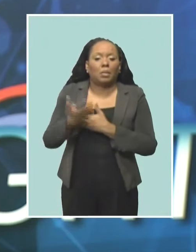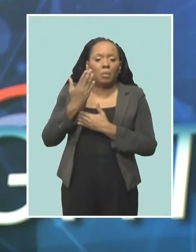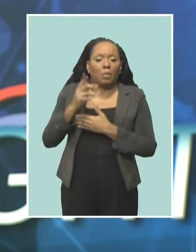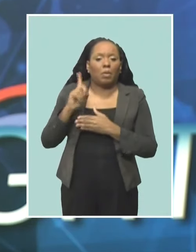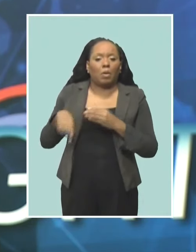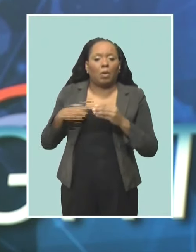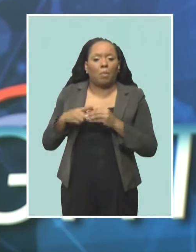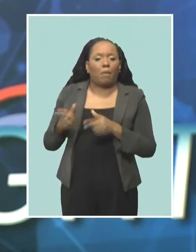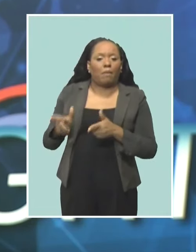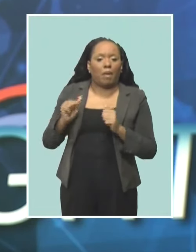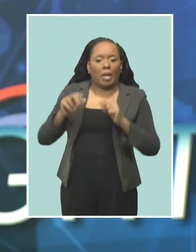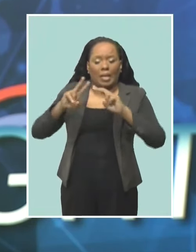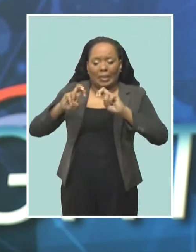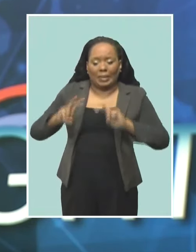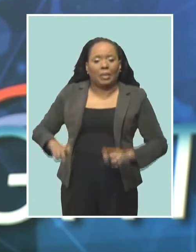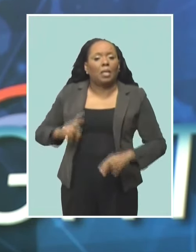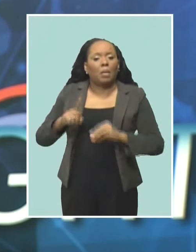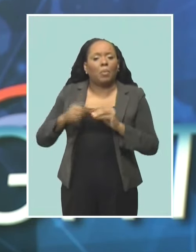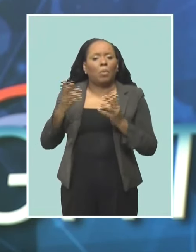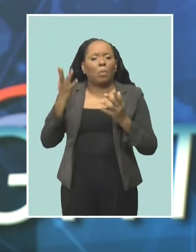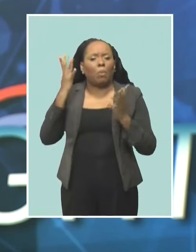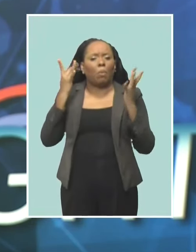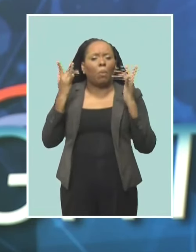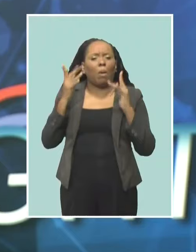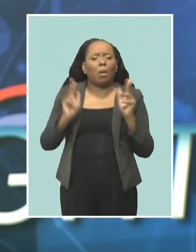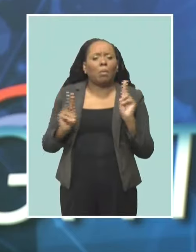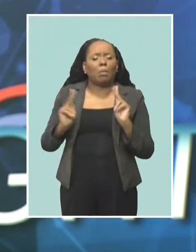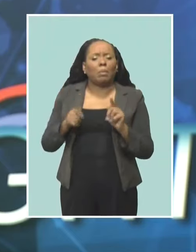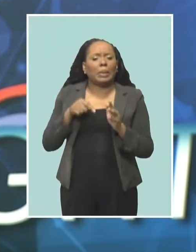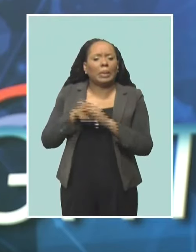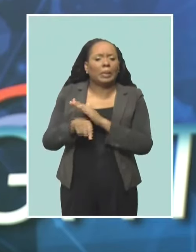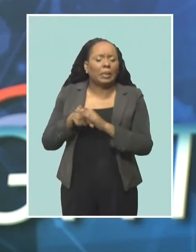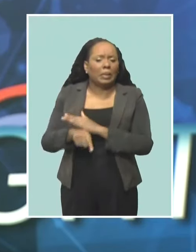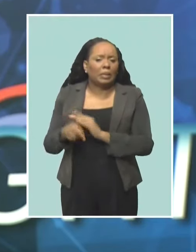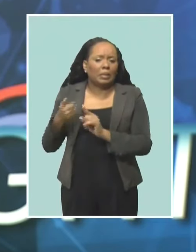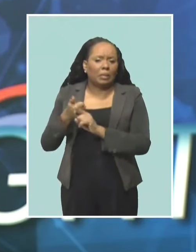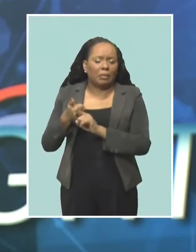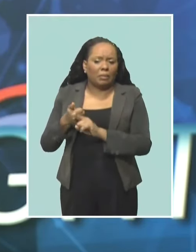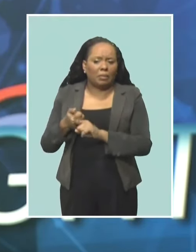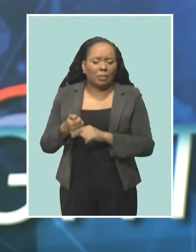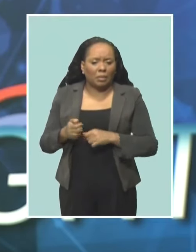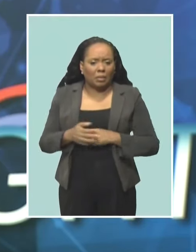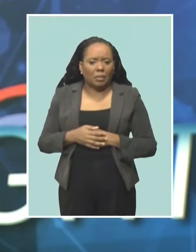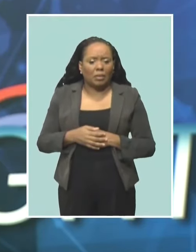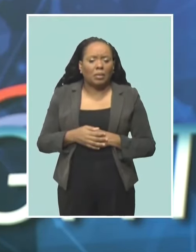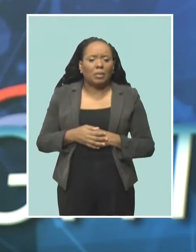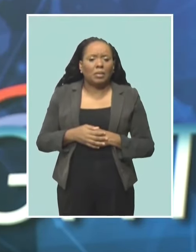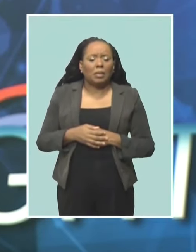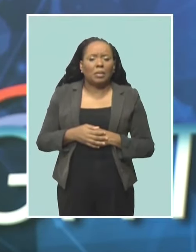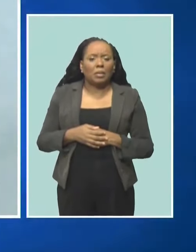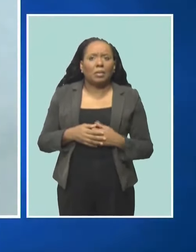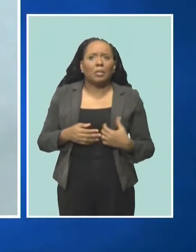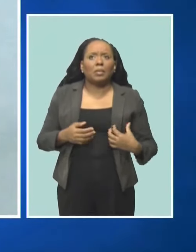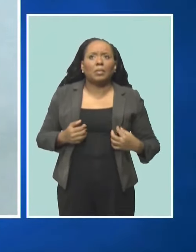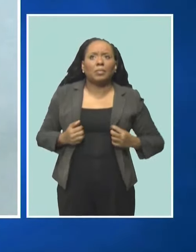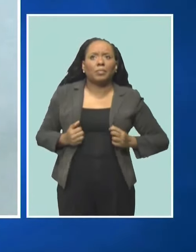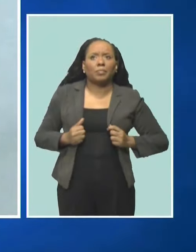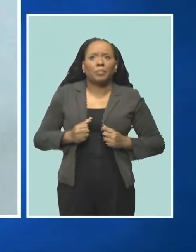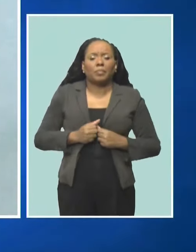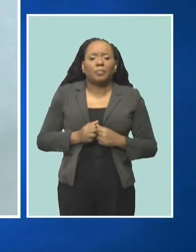analysis conducted into the causes of the suicides in the cluster. One of them was access,